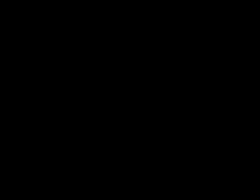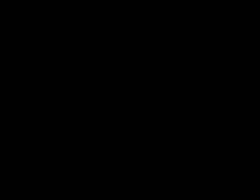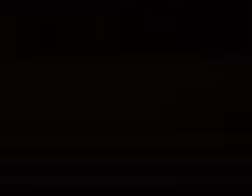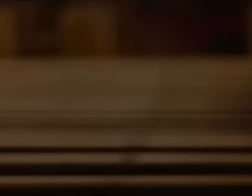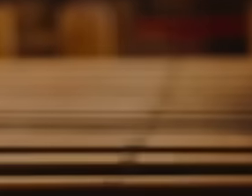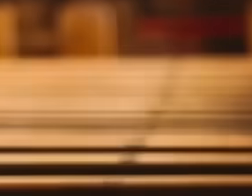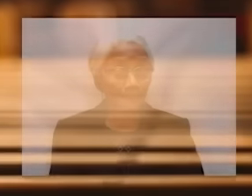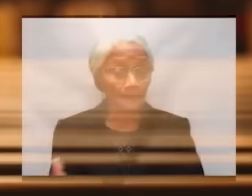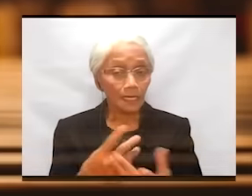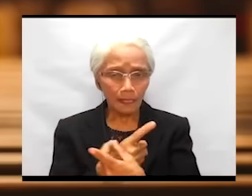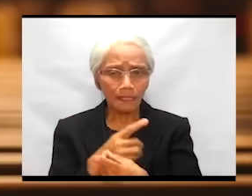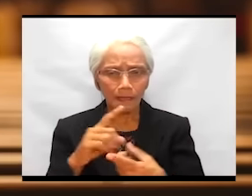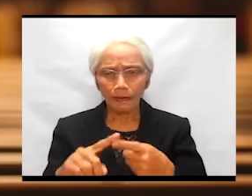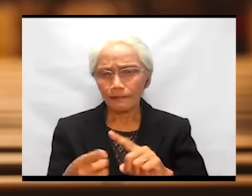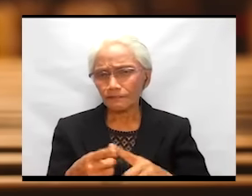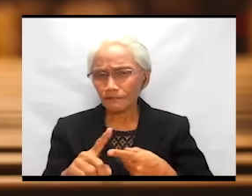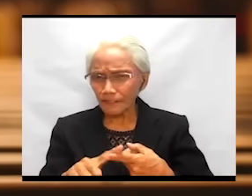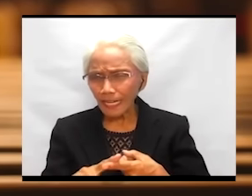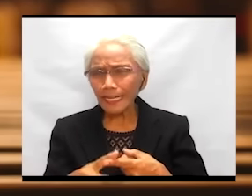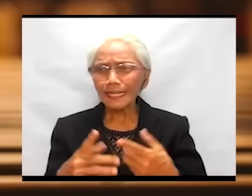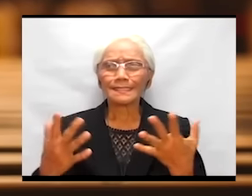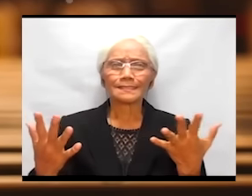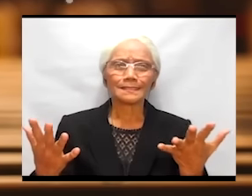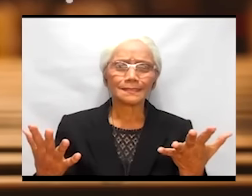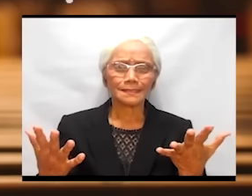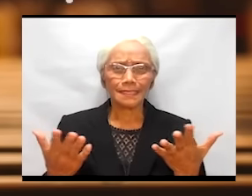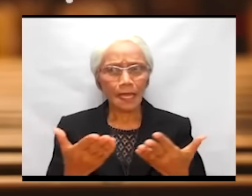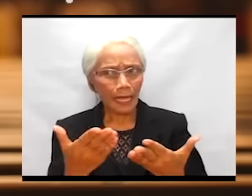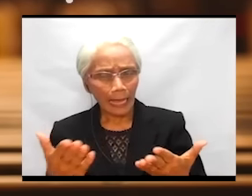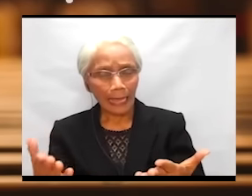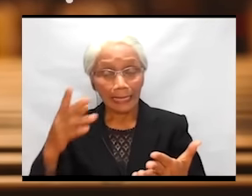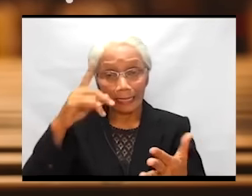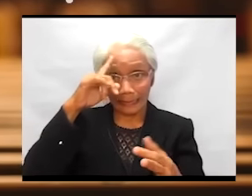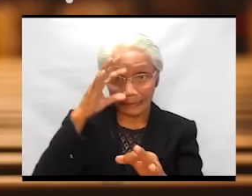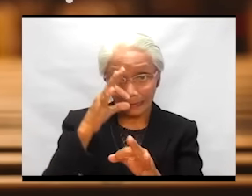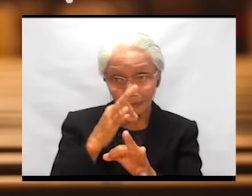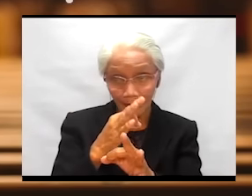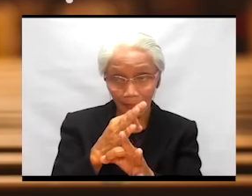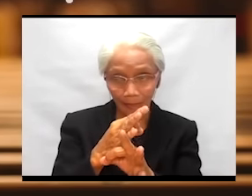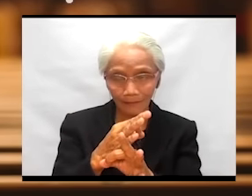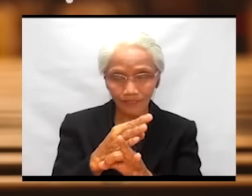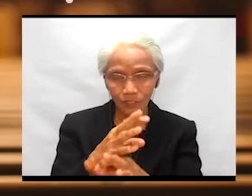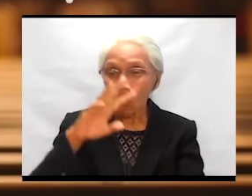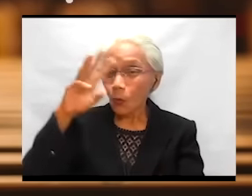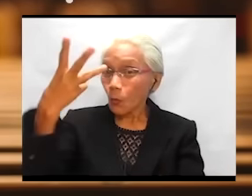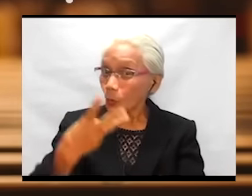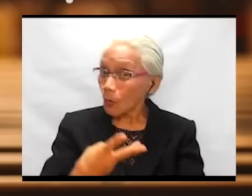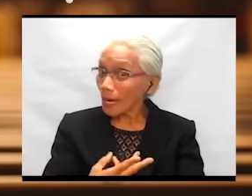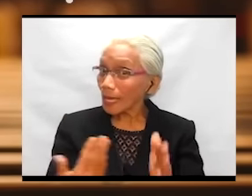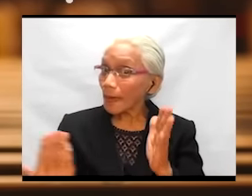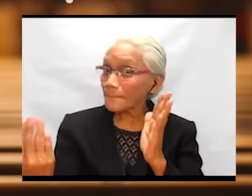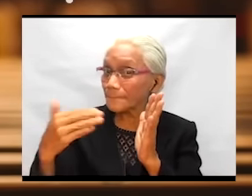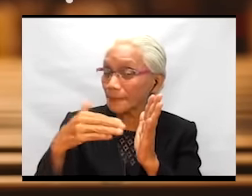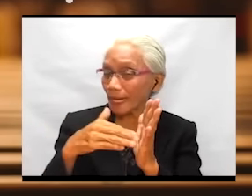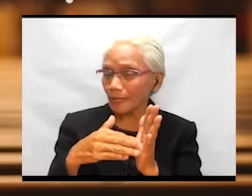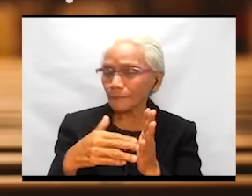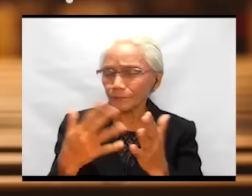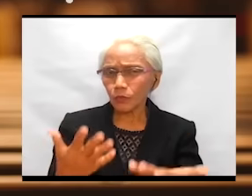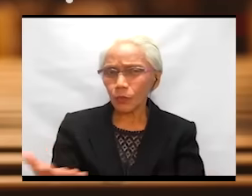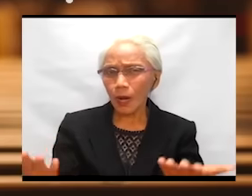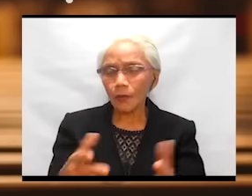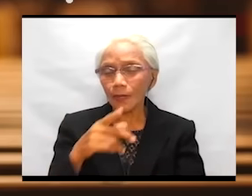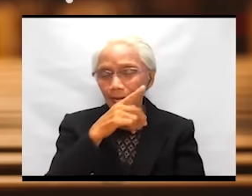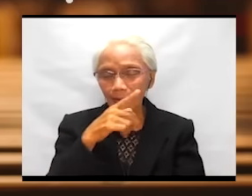dear friends mga kaibigan sa pananampalataya. So welcome back to